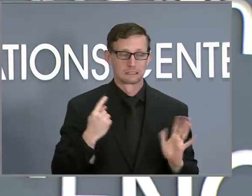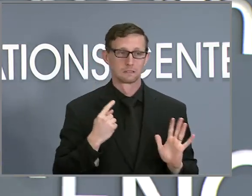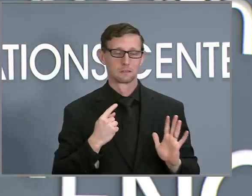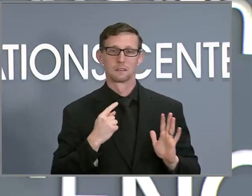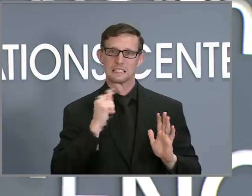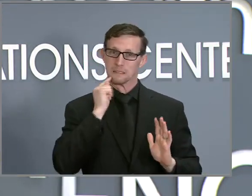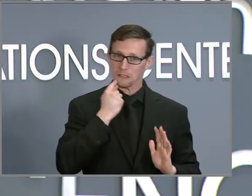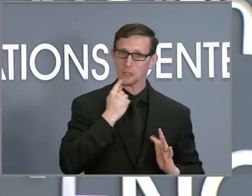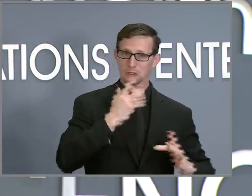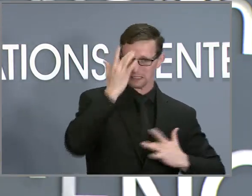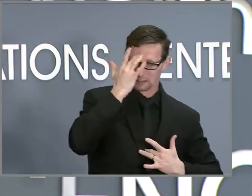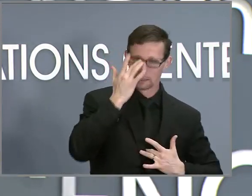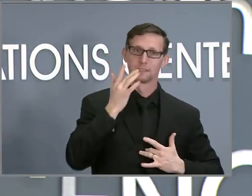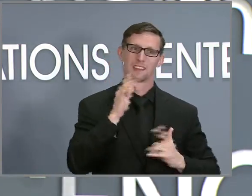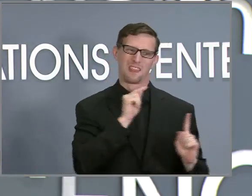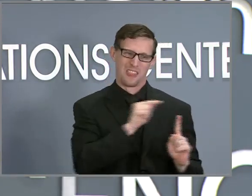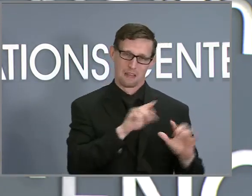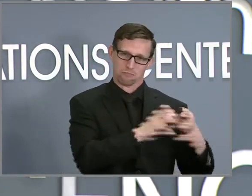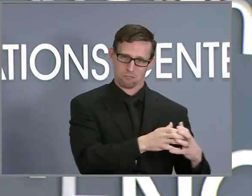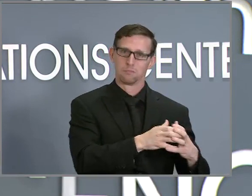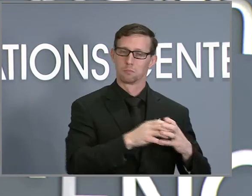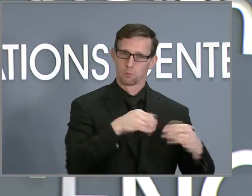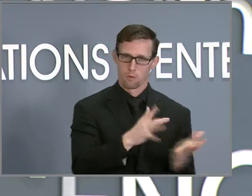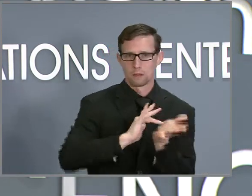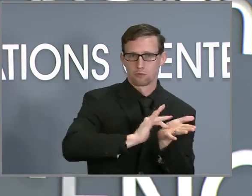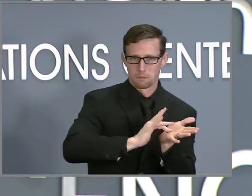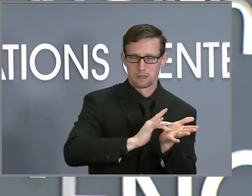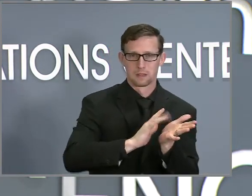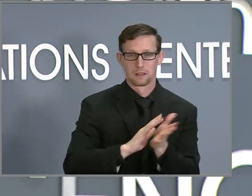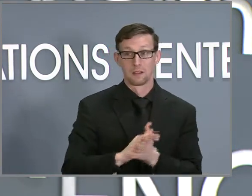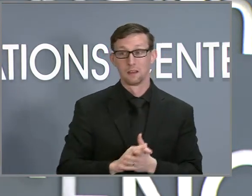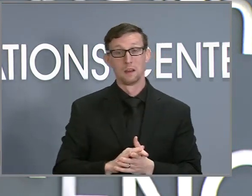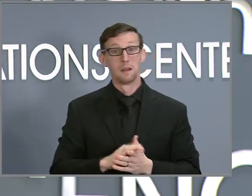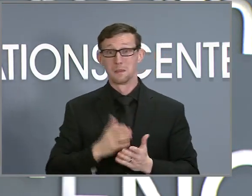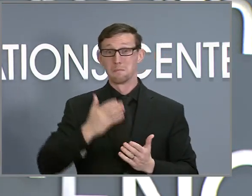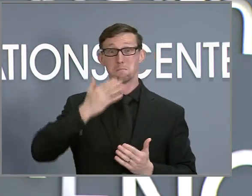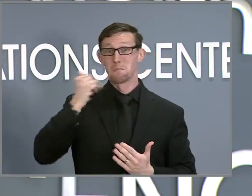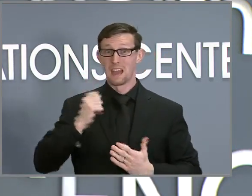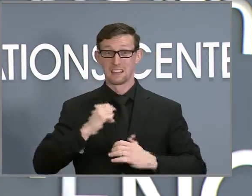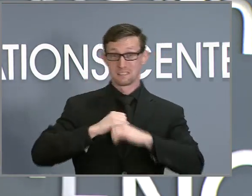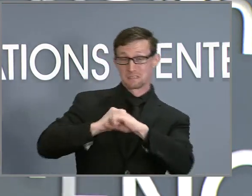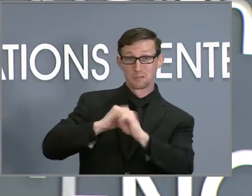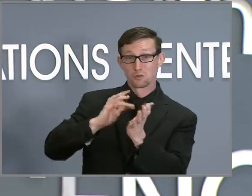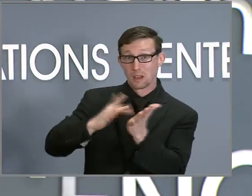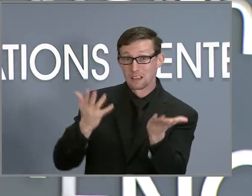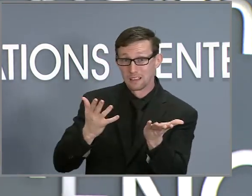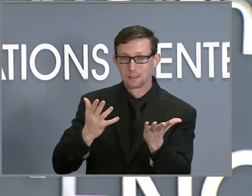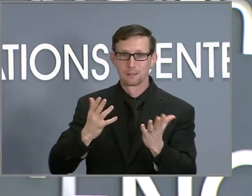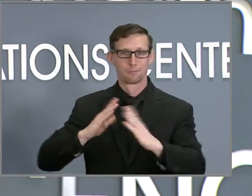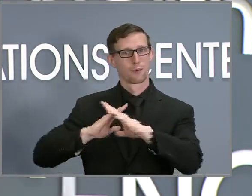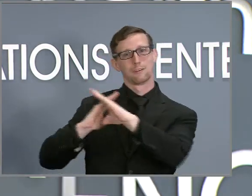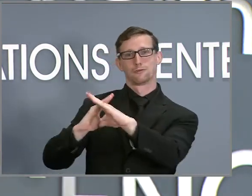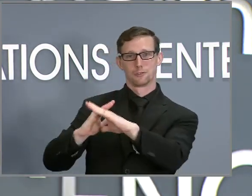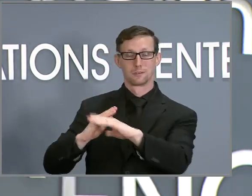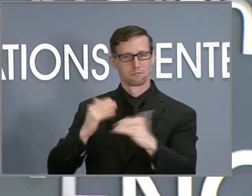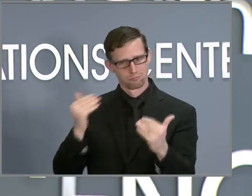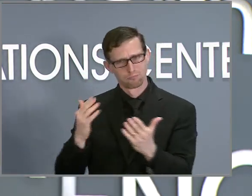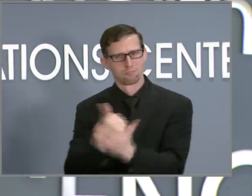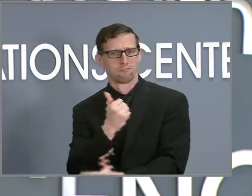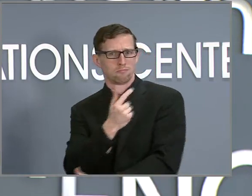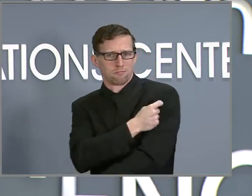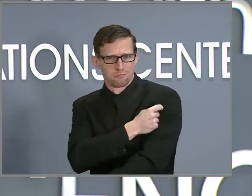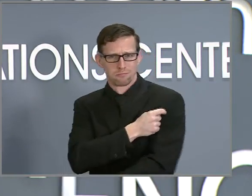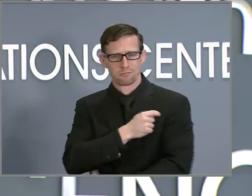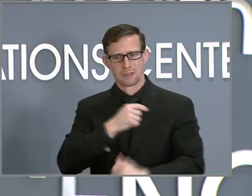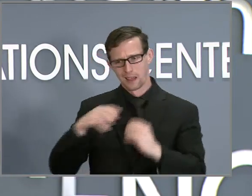prevention, so get your vaccination or booster if you are eligible now. The third area we are watching is hospital capacity.